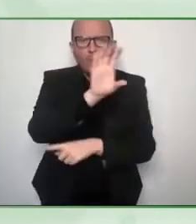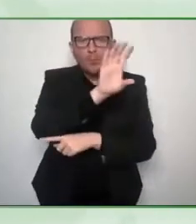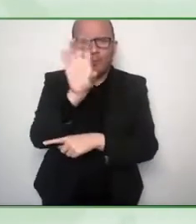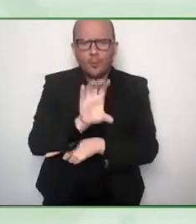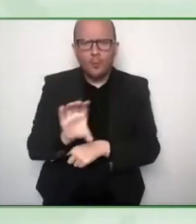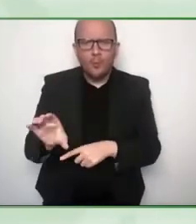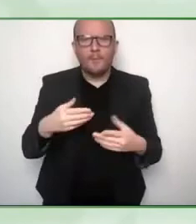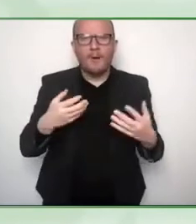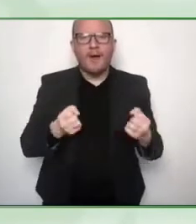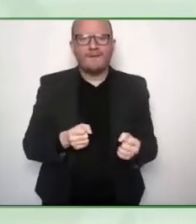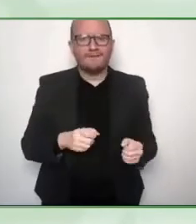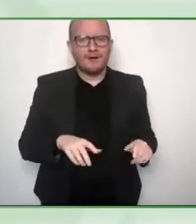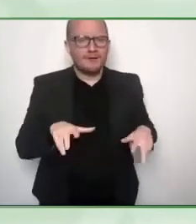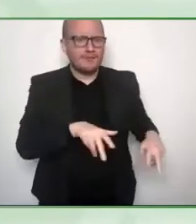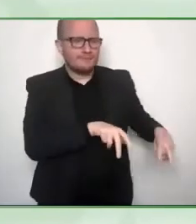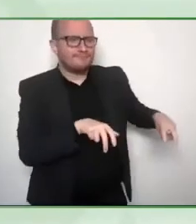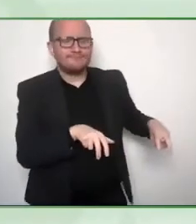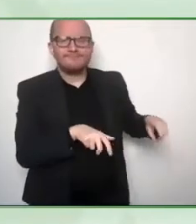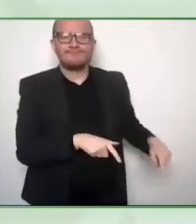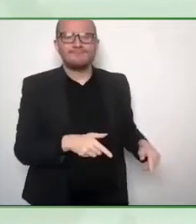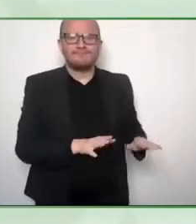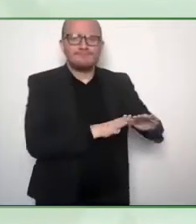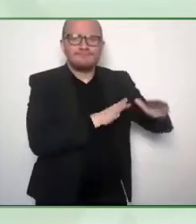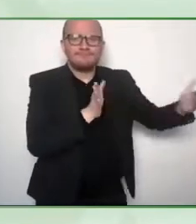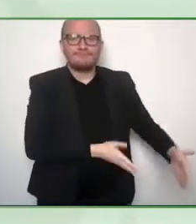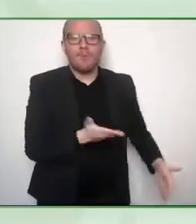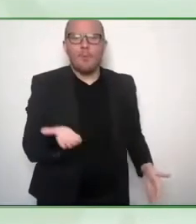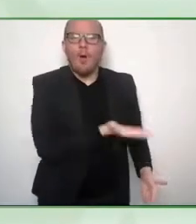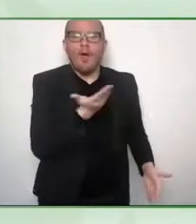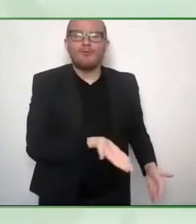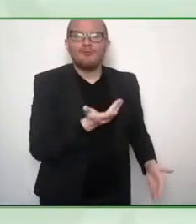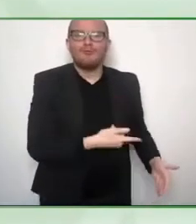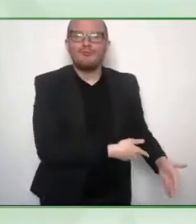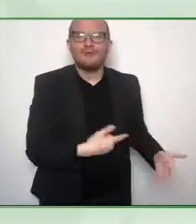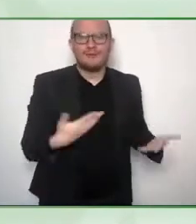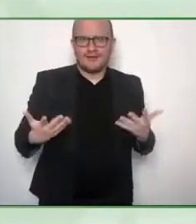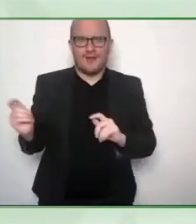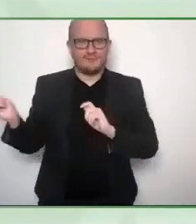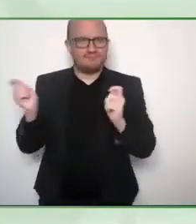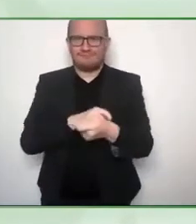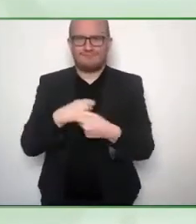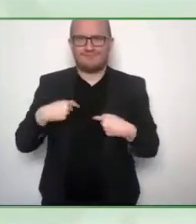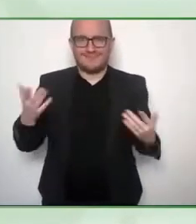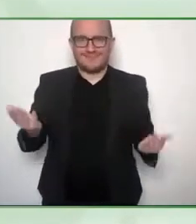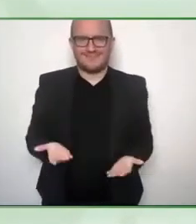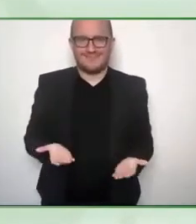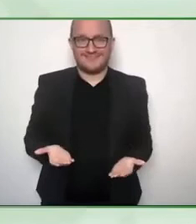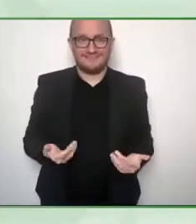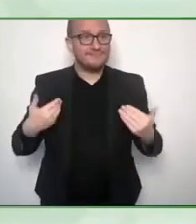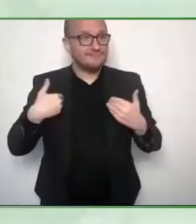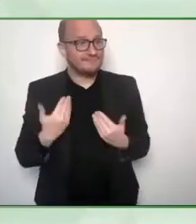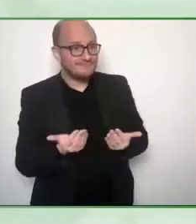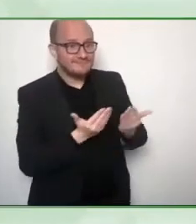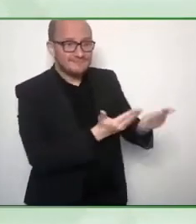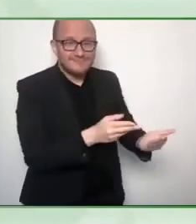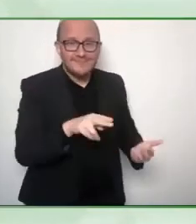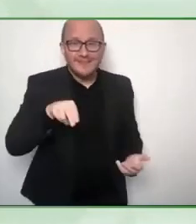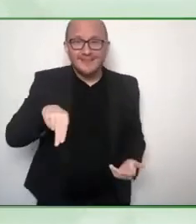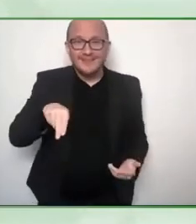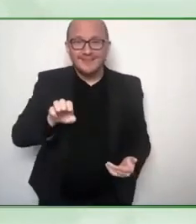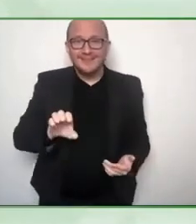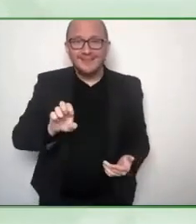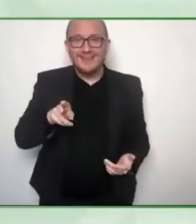just give us an audio description? Tell us what kind of day you're having and then we're going to start our conversation. Sure.